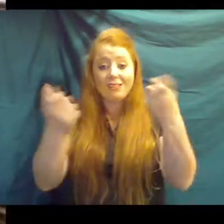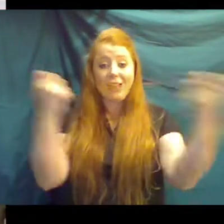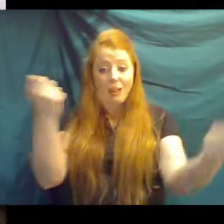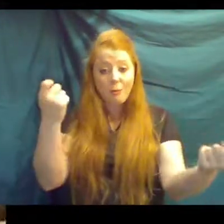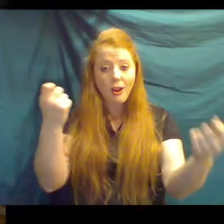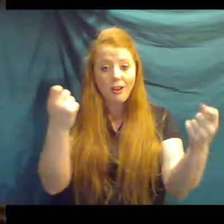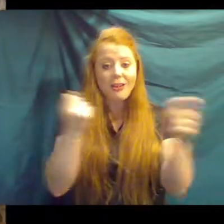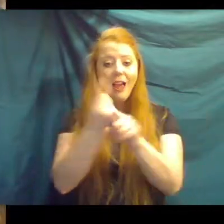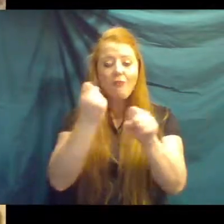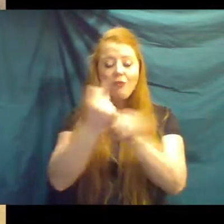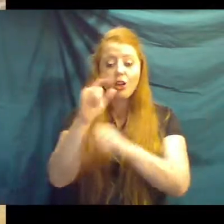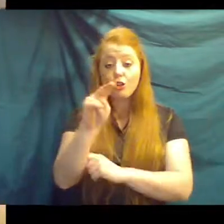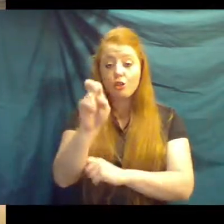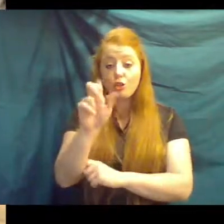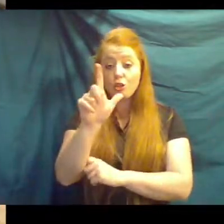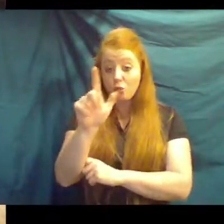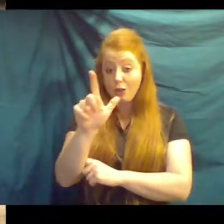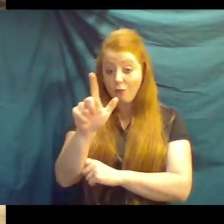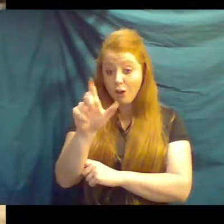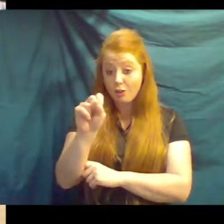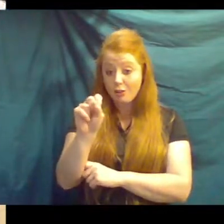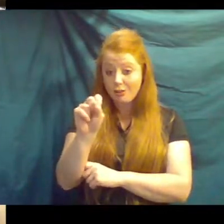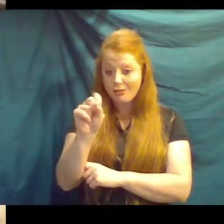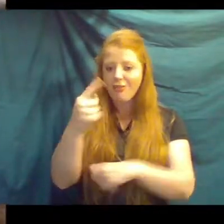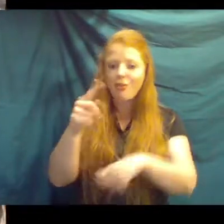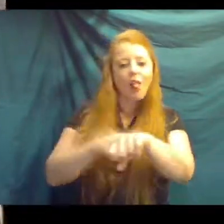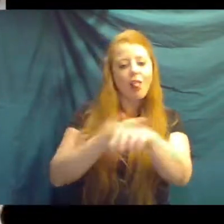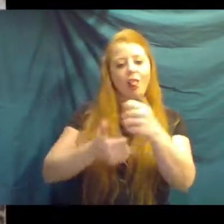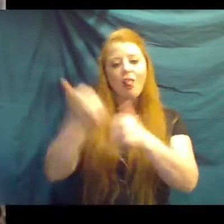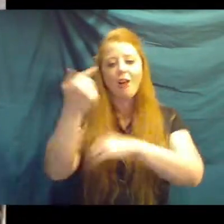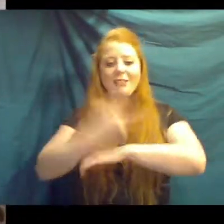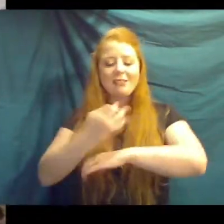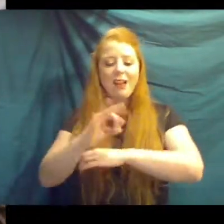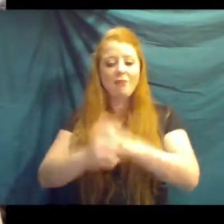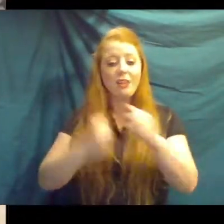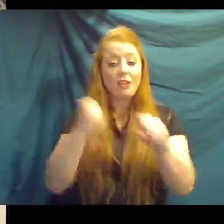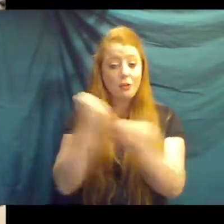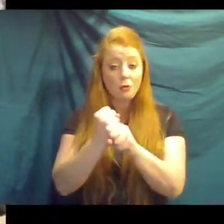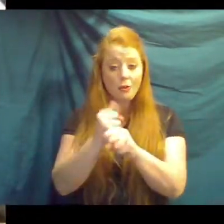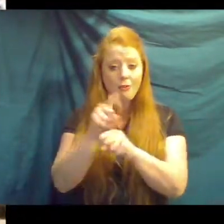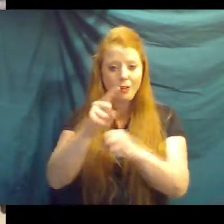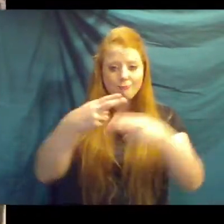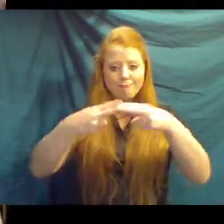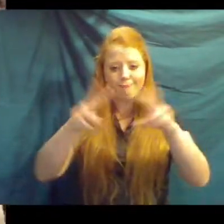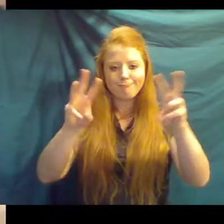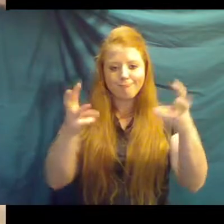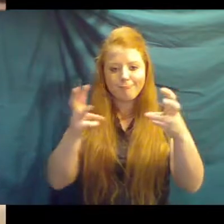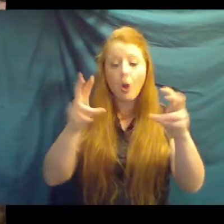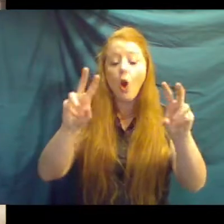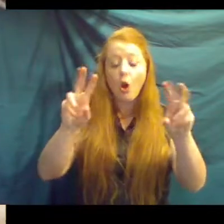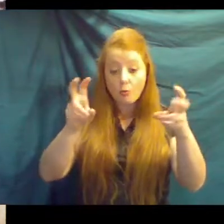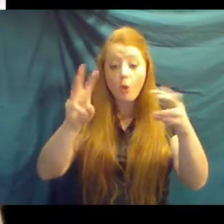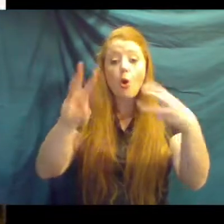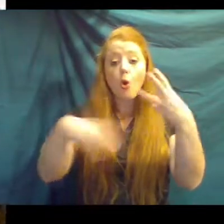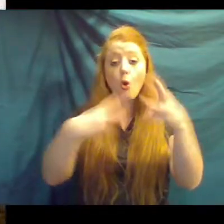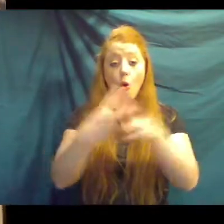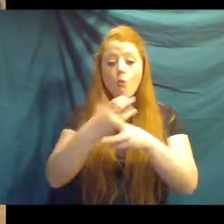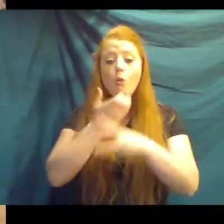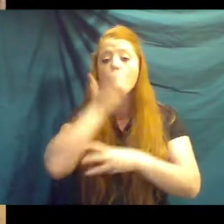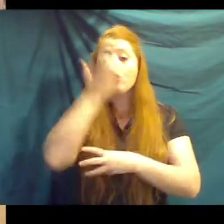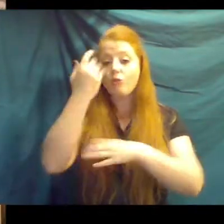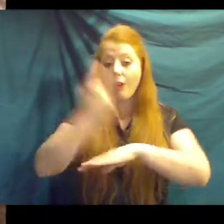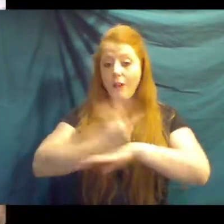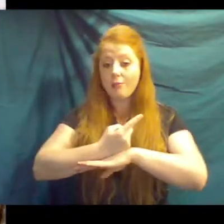June 21st, the longest day of the year. It's World Giraffe Day. And something that you guys can do to help is recycle